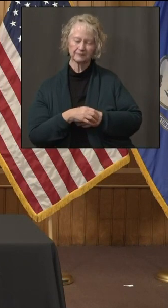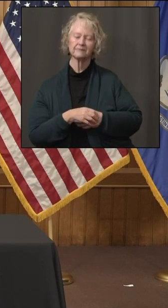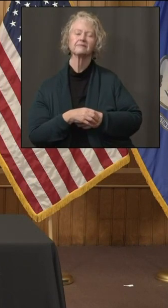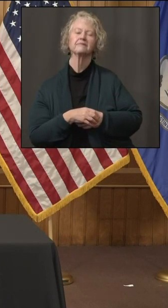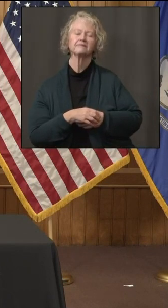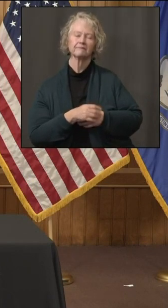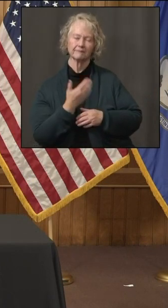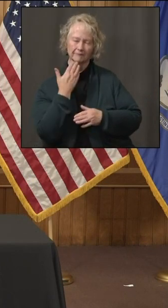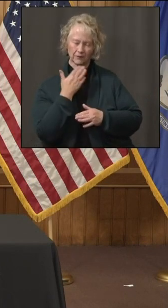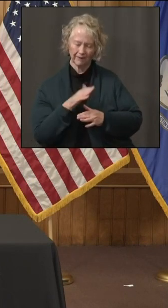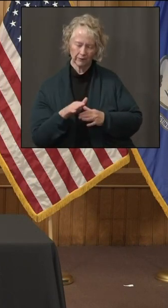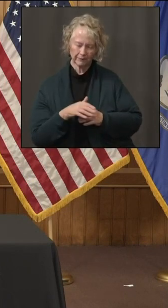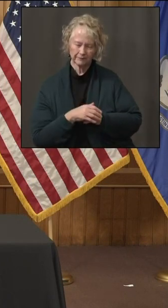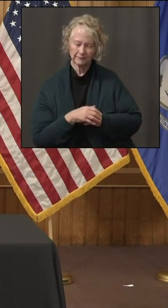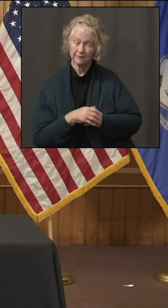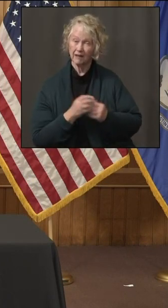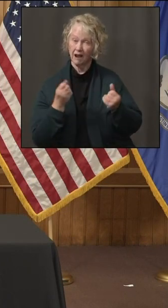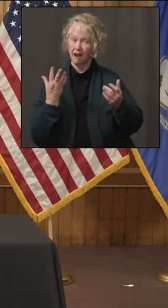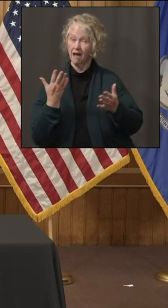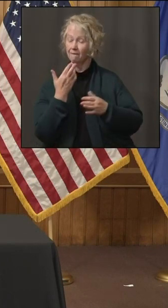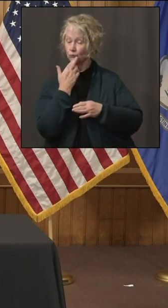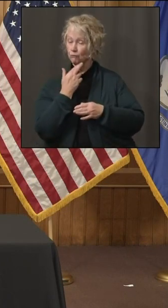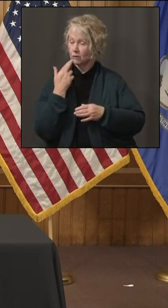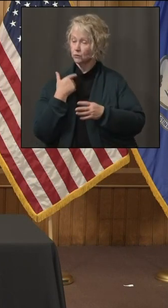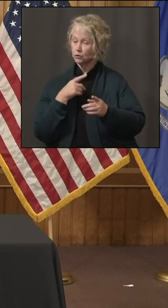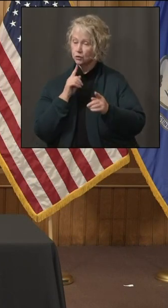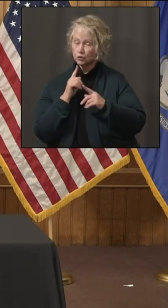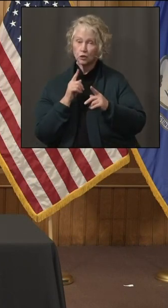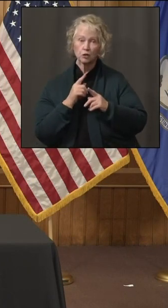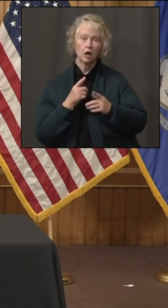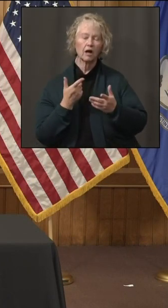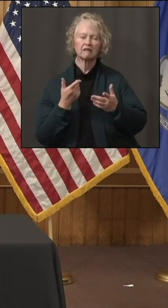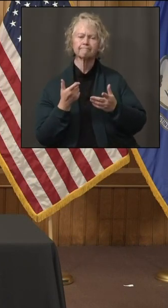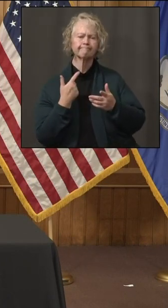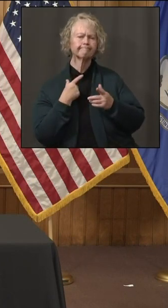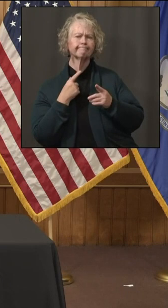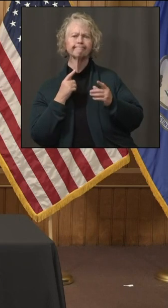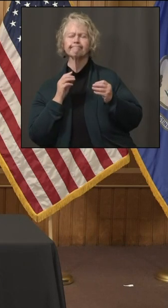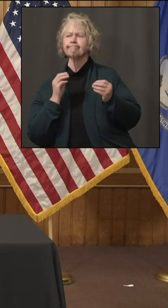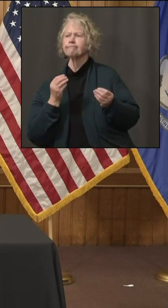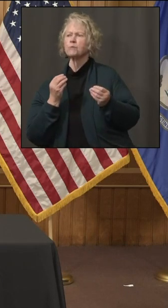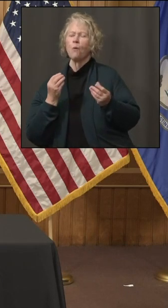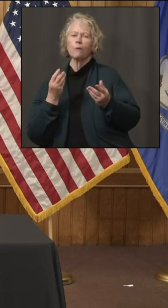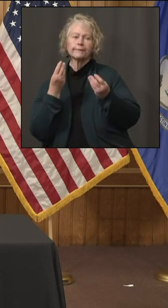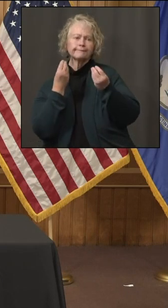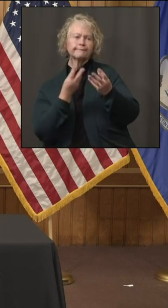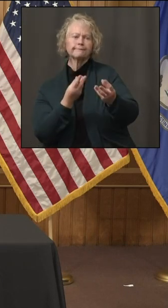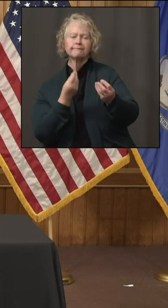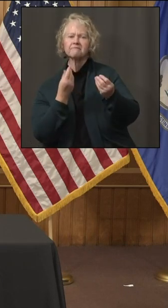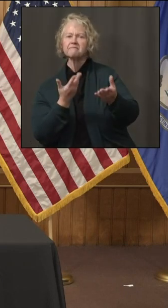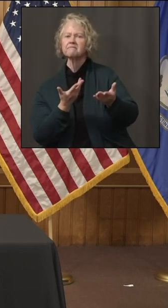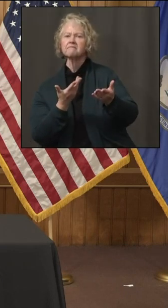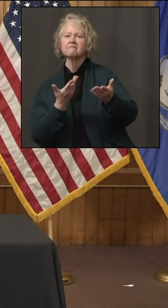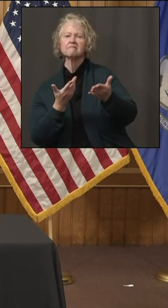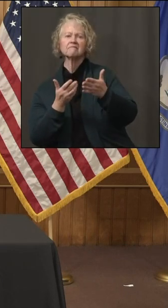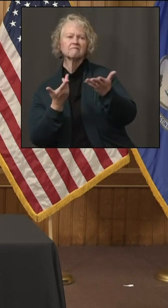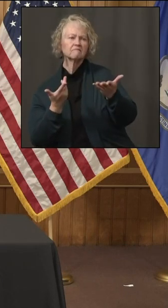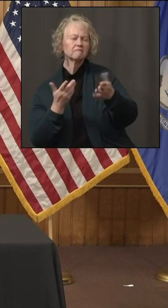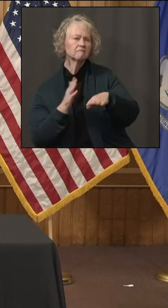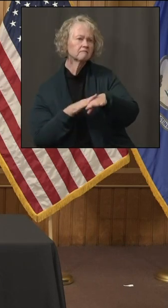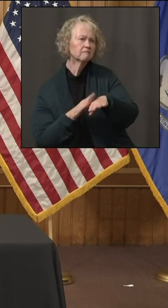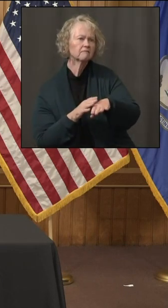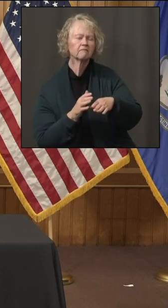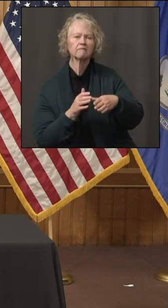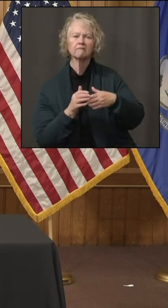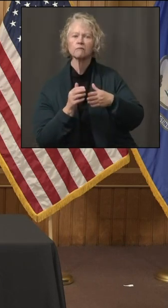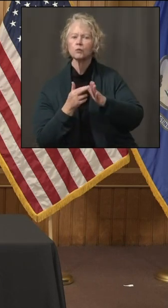Good afternoon. A lot of restaurants we spoke with today say they haven't received any guidance yet. They just heard on Monday at the press conference that